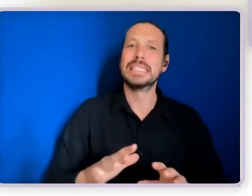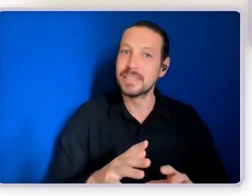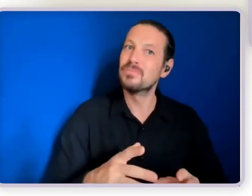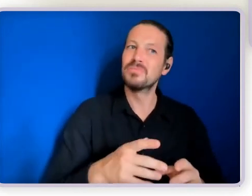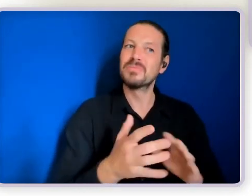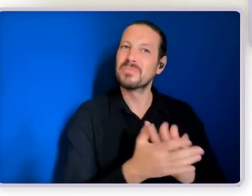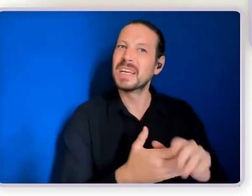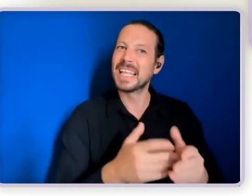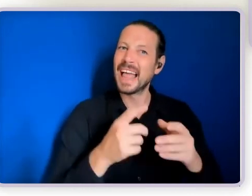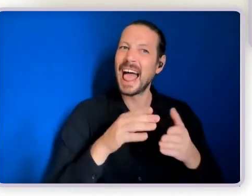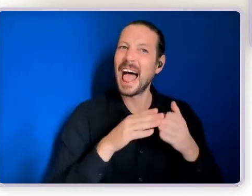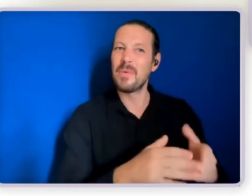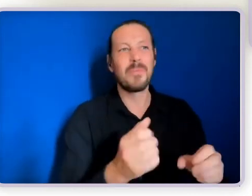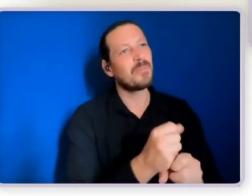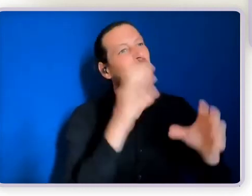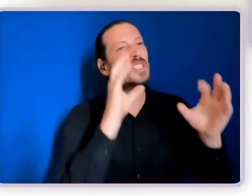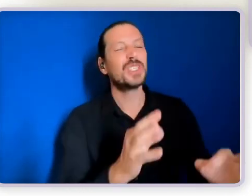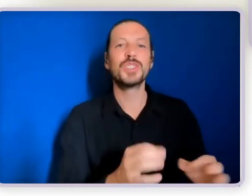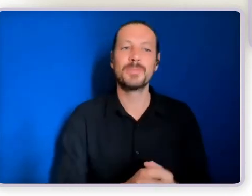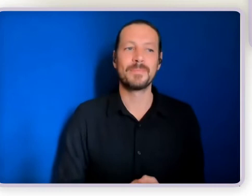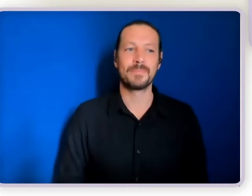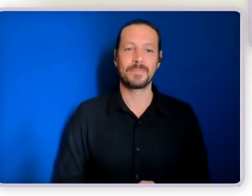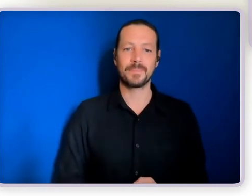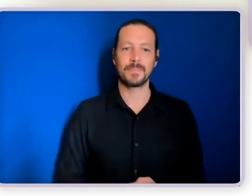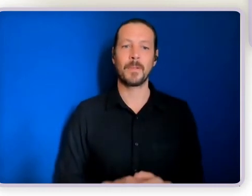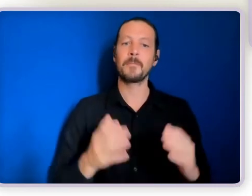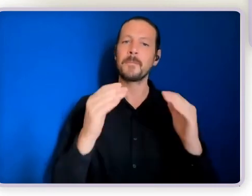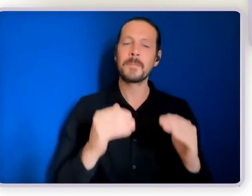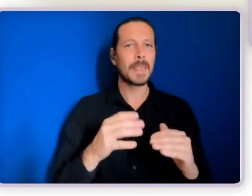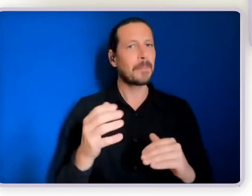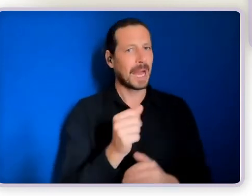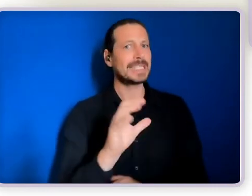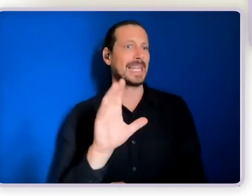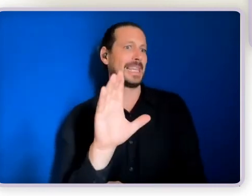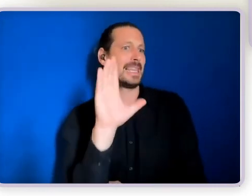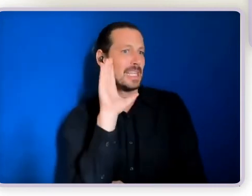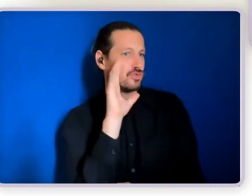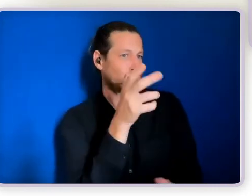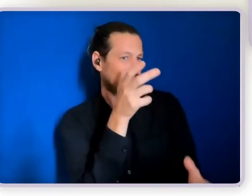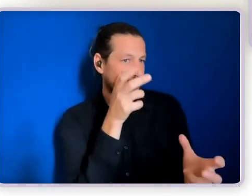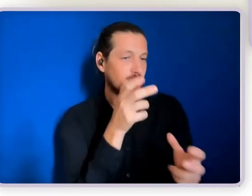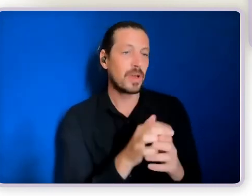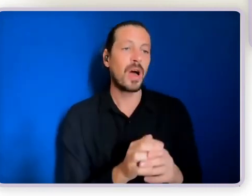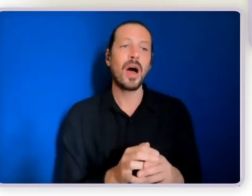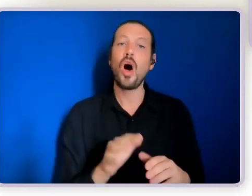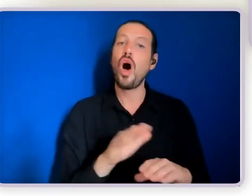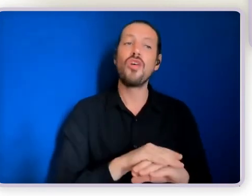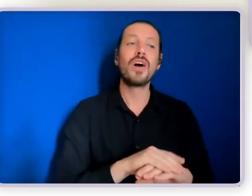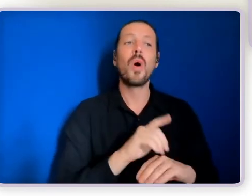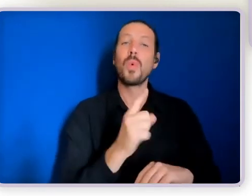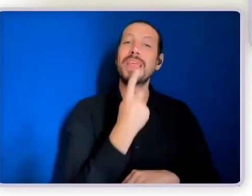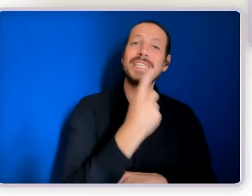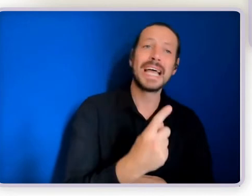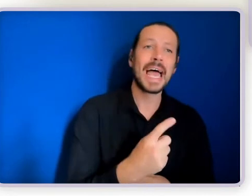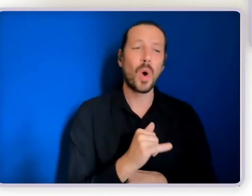place you know it involves listening to people to what they say but also what they don't say to listen to their hesitation their